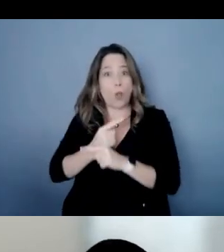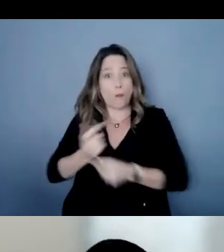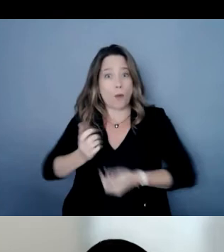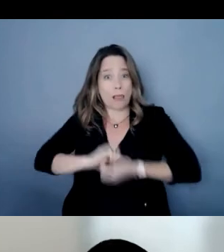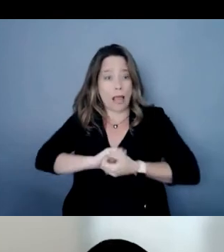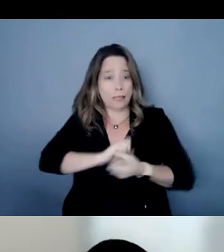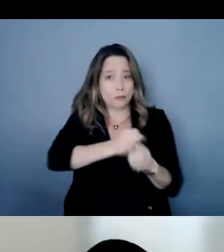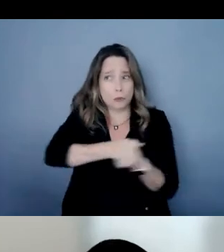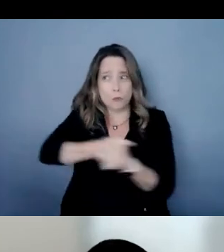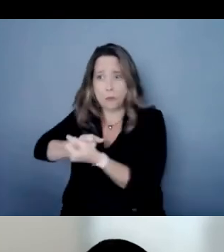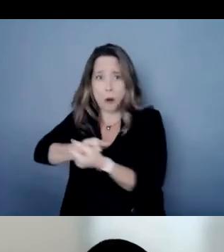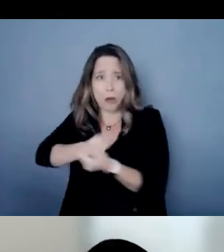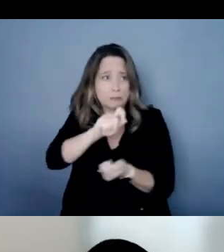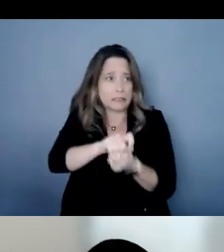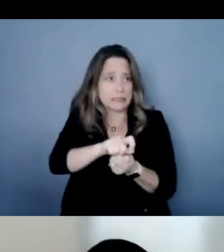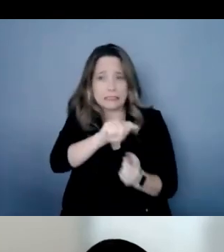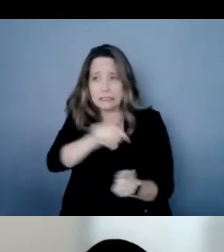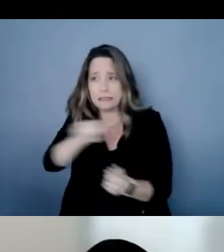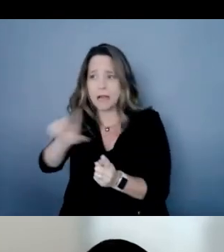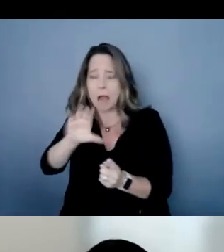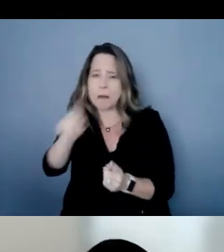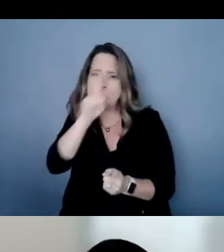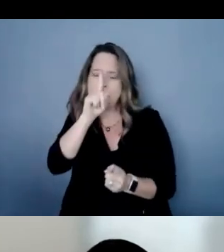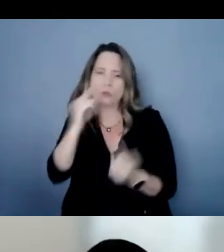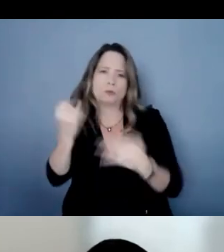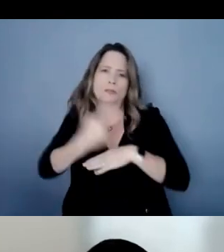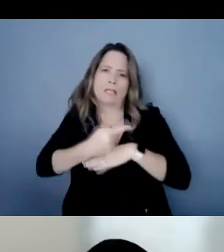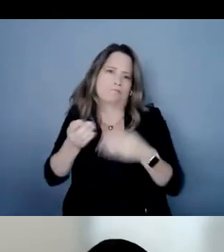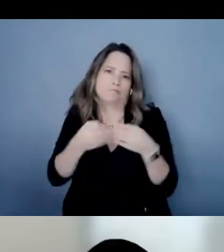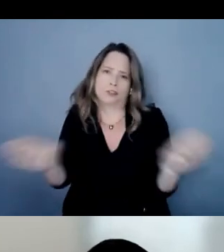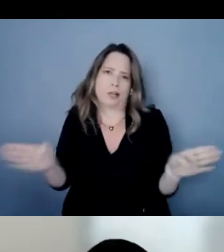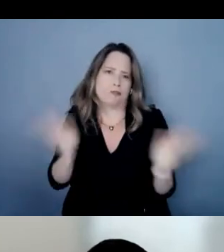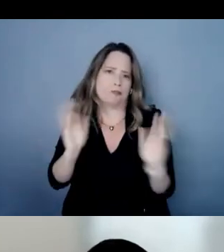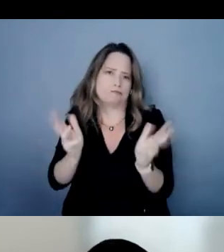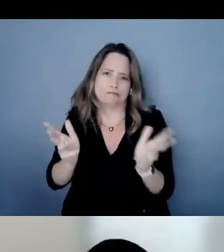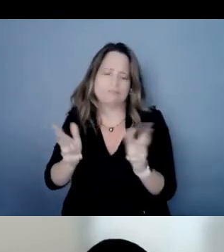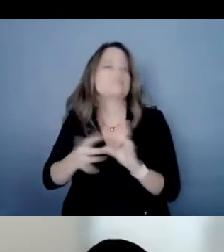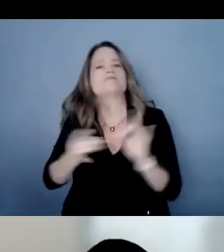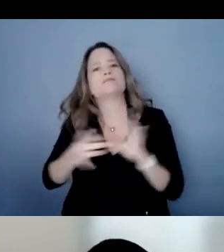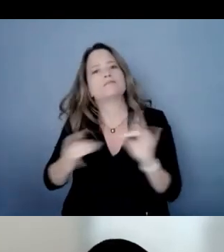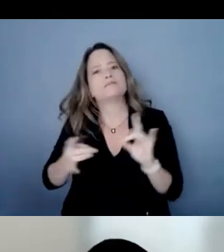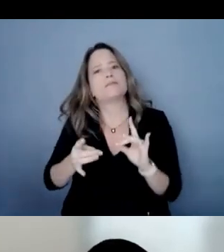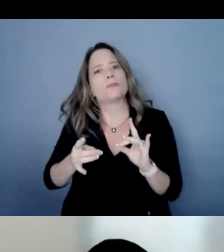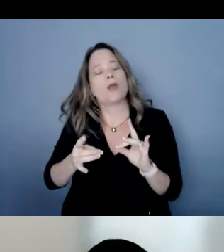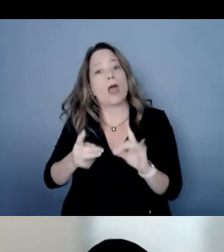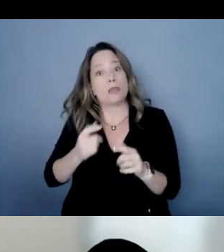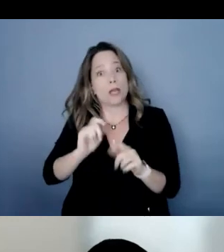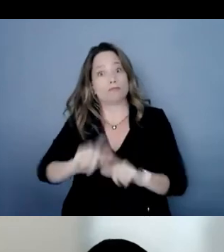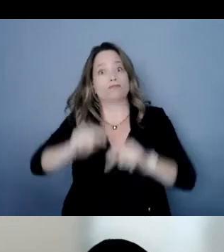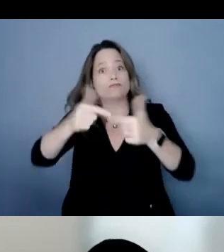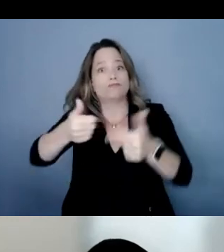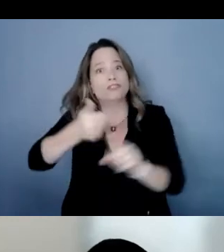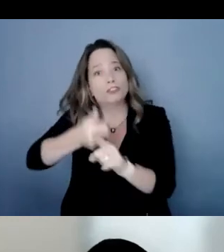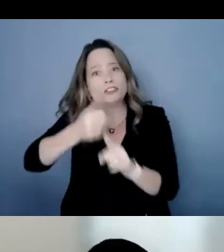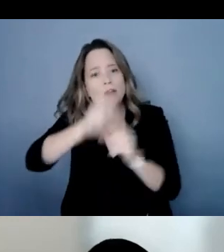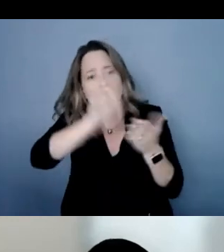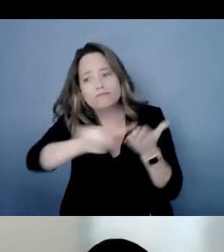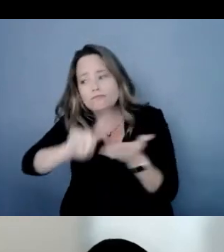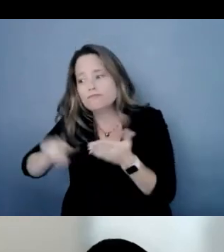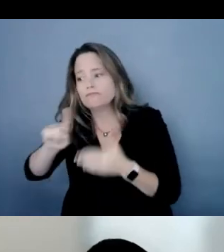will be talking in generalities so we encourage you to research and weigh all relay service providers before making your choice